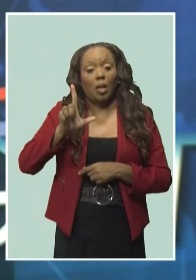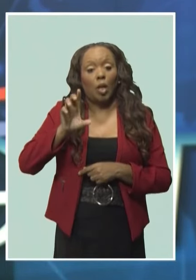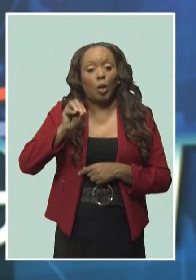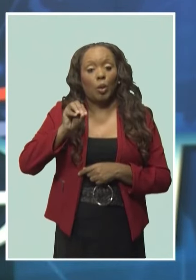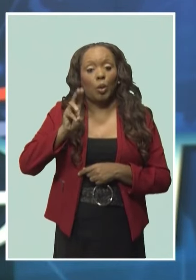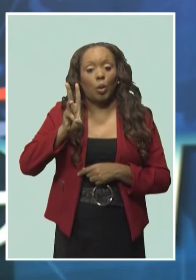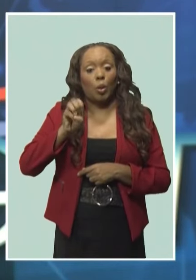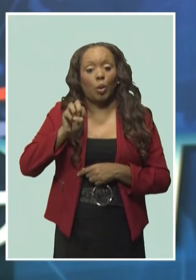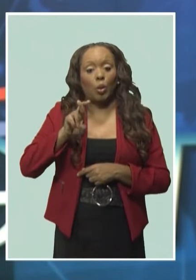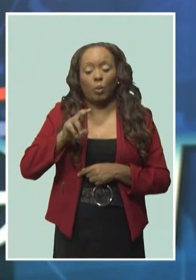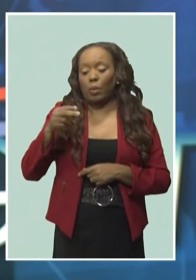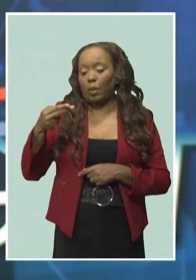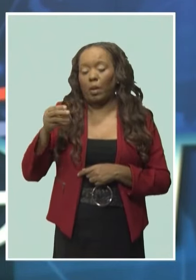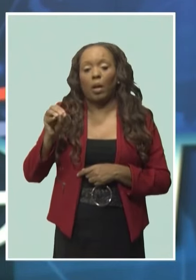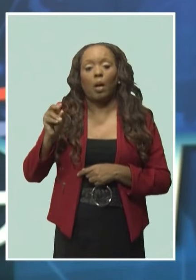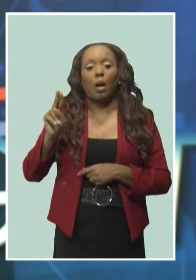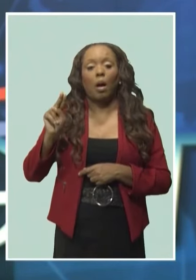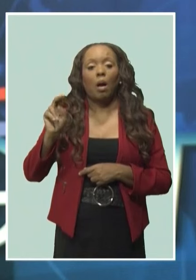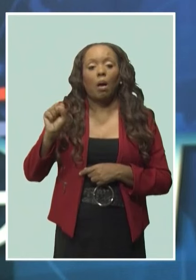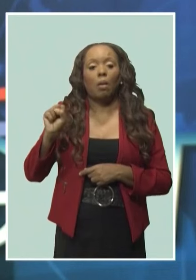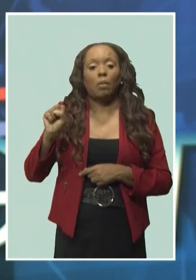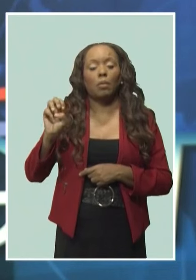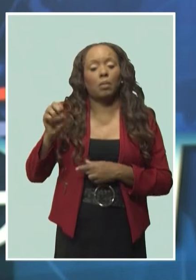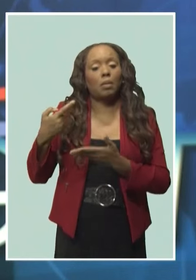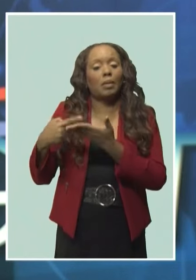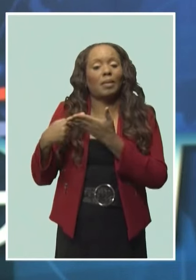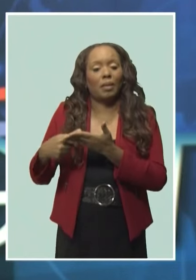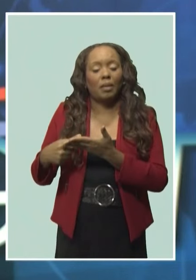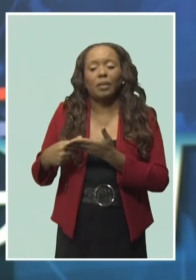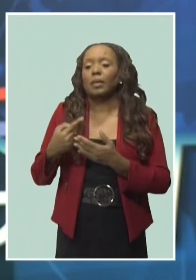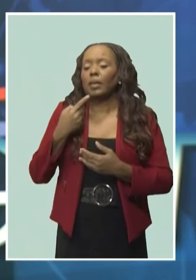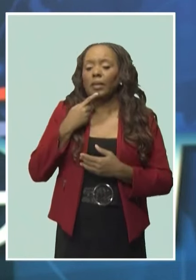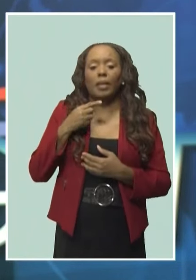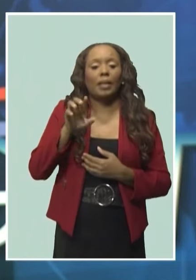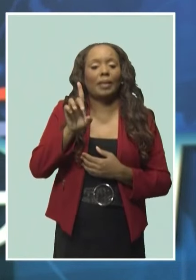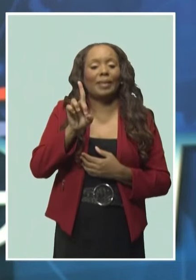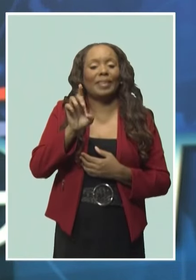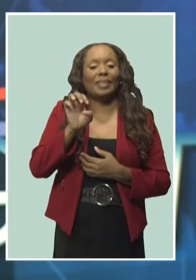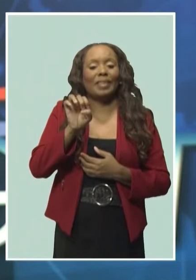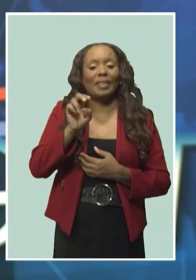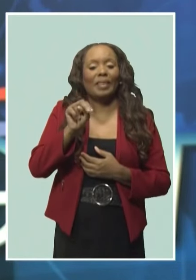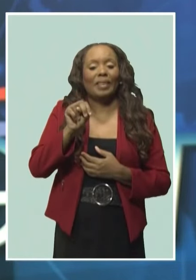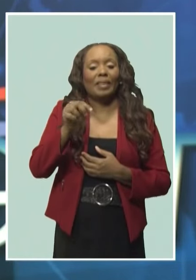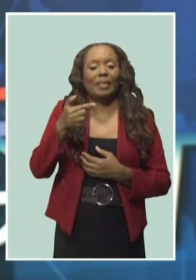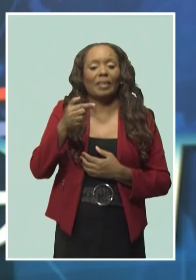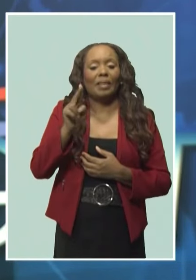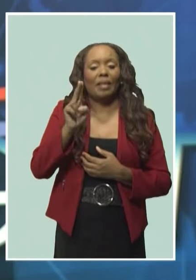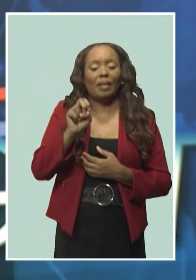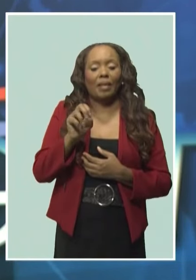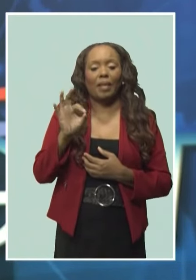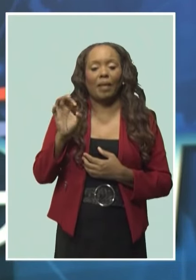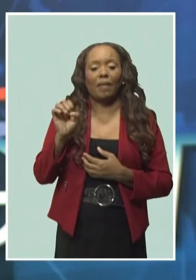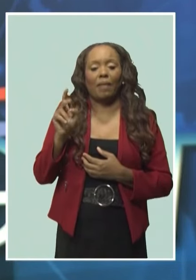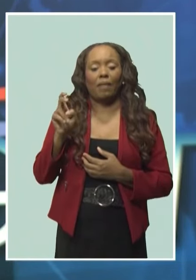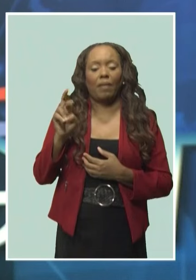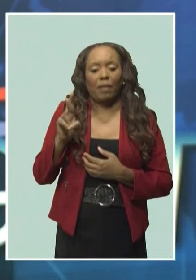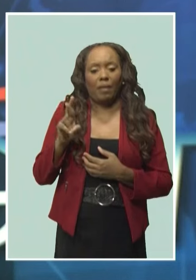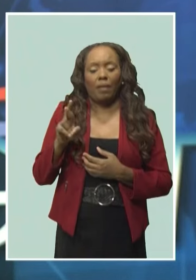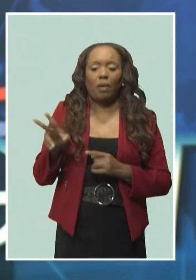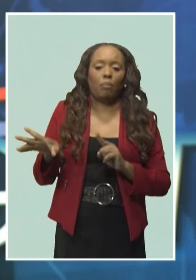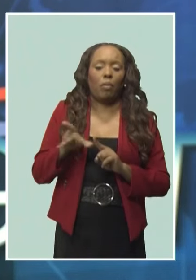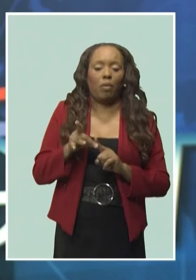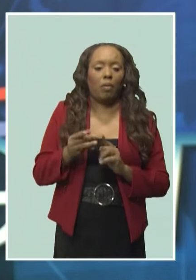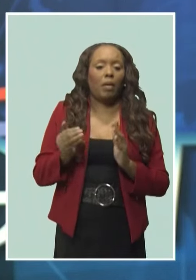fever have peaked on Ireland with senior medical officer Dr. Leslie Rolock reporting that there were over 500 cases in